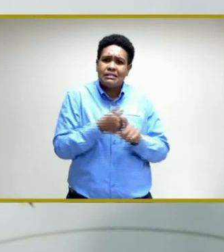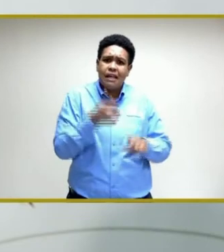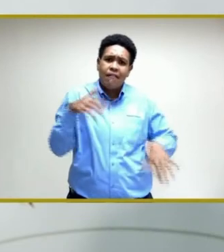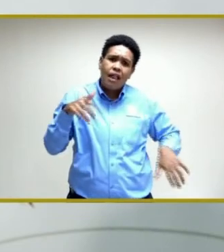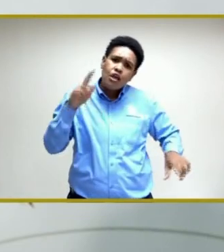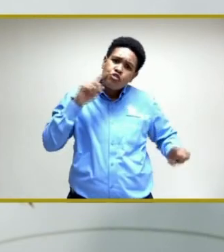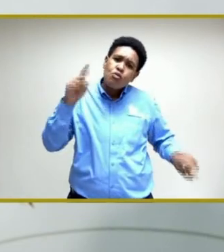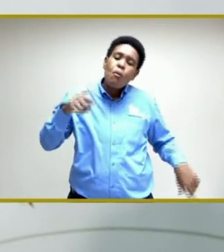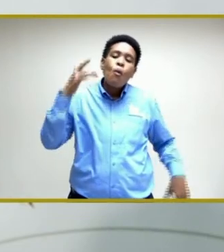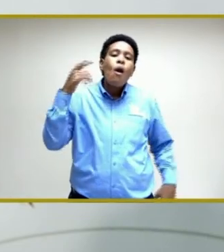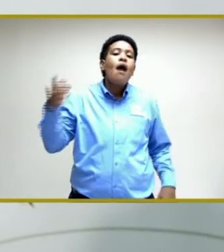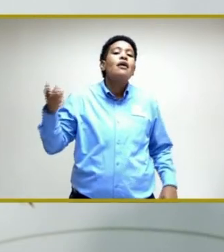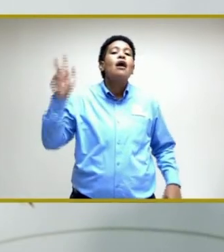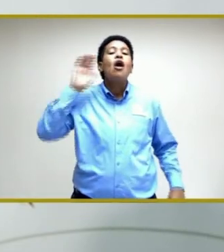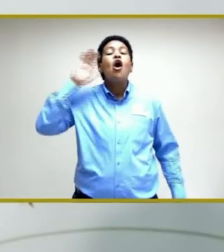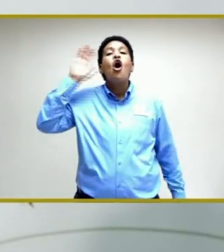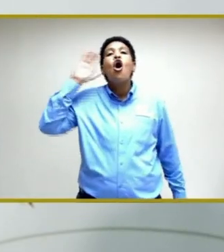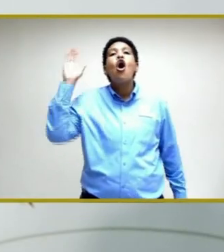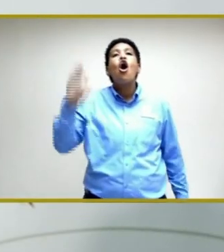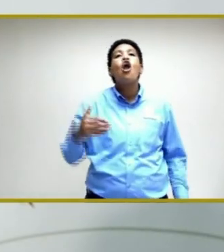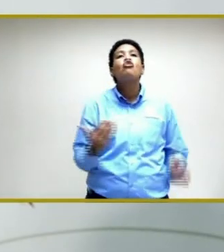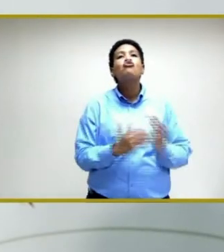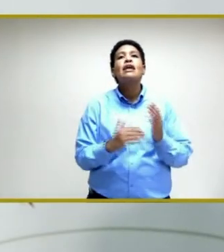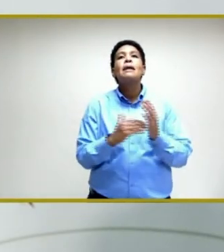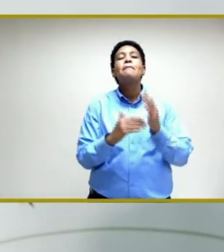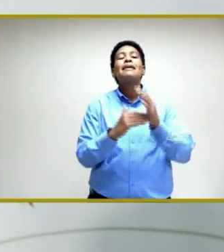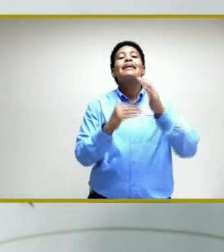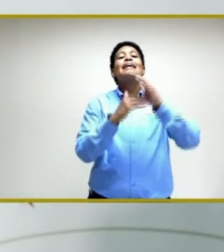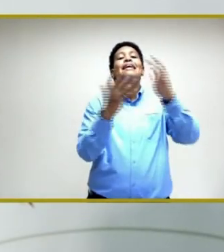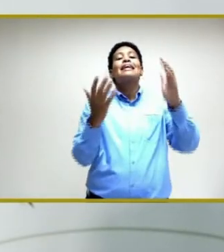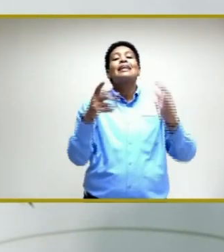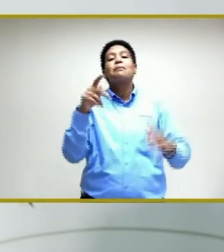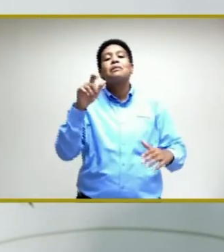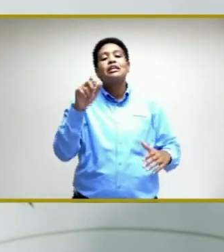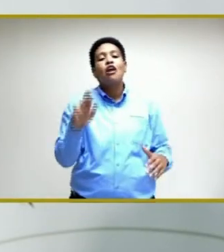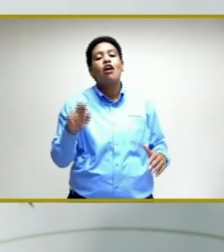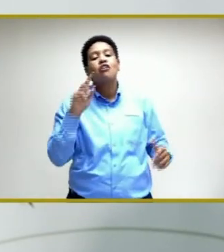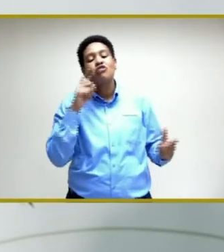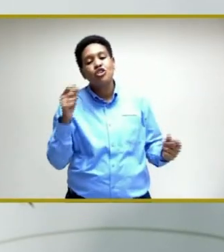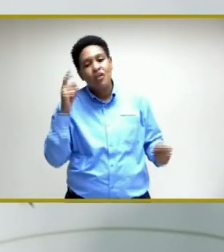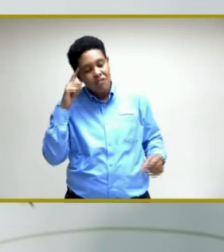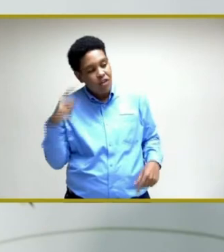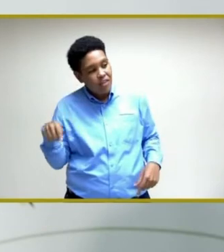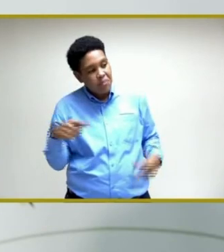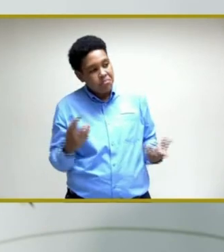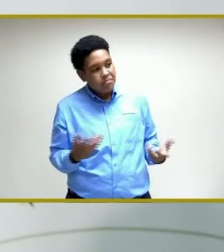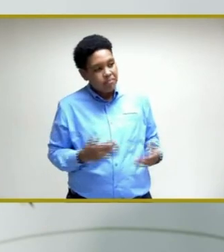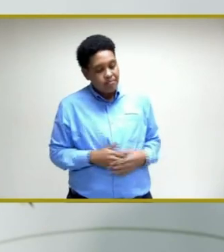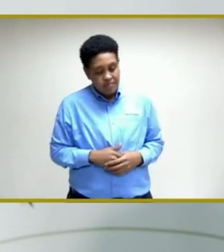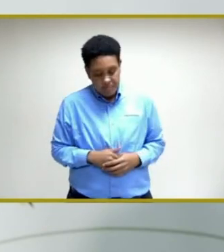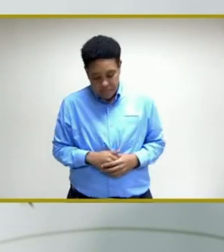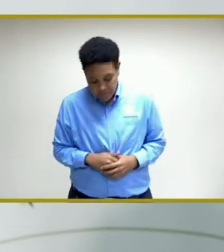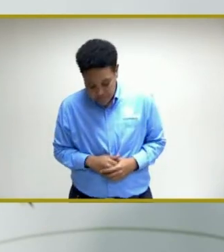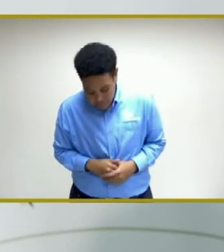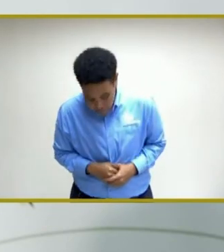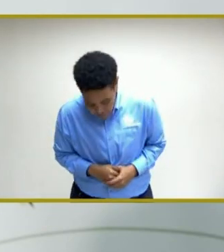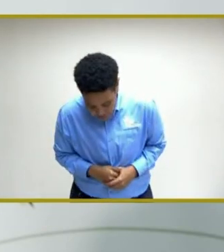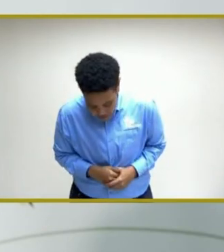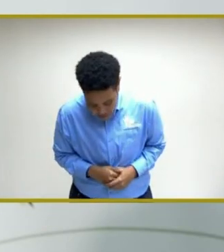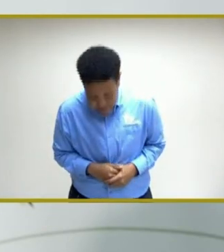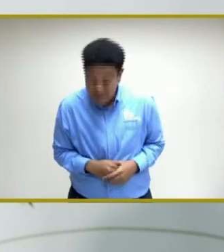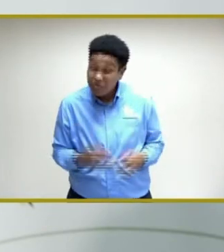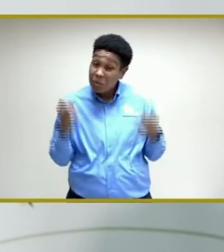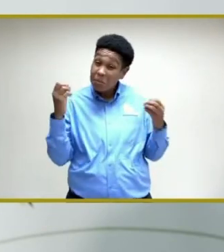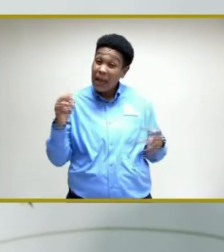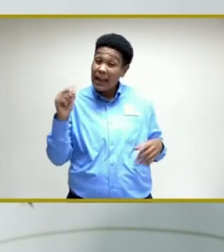reported is because they are all repeated PCRs done for them. So a significant number of